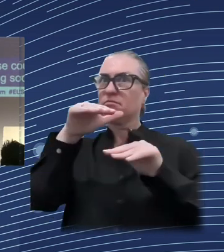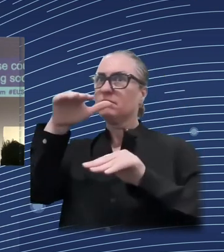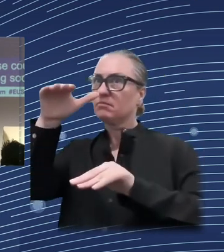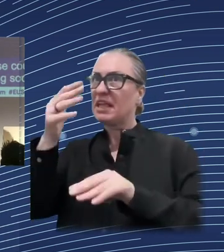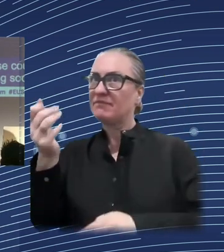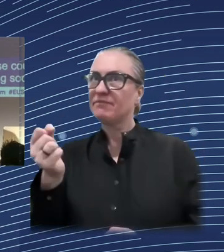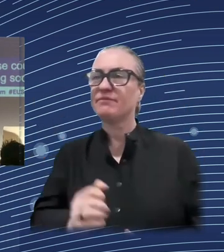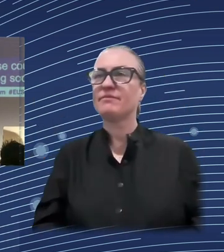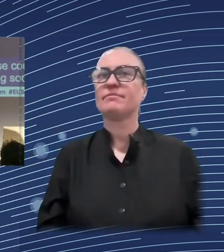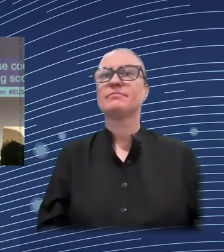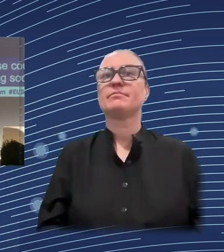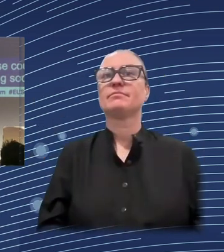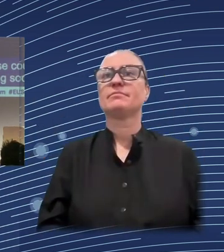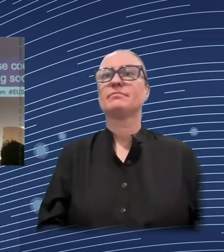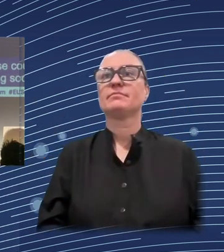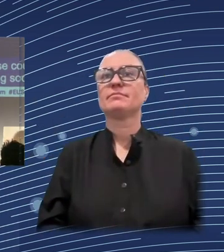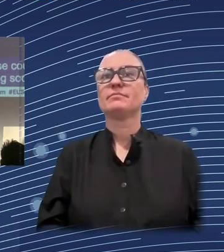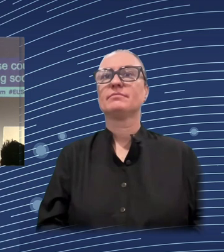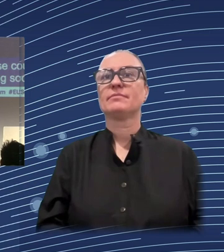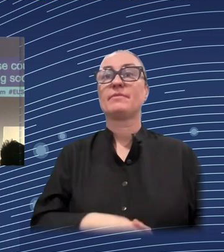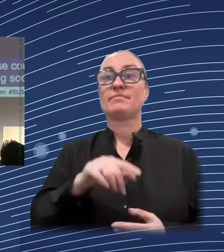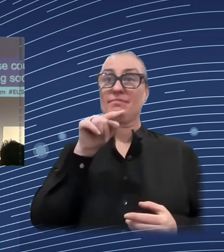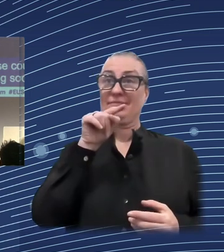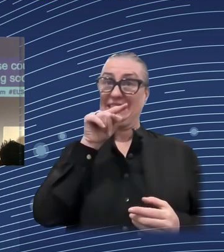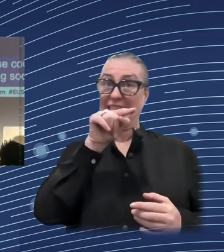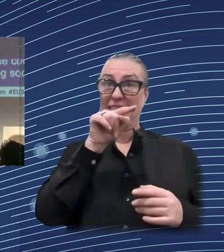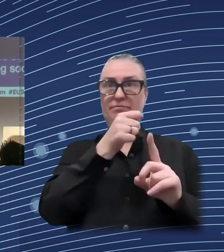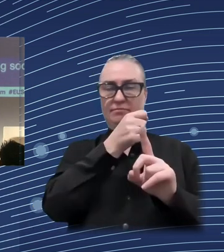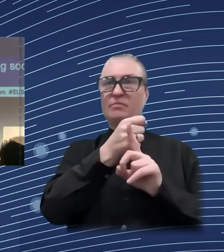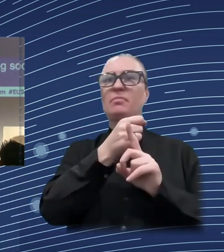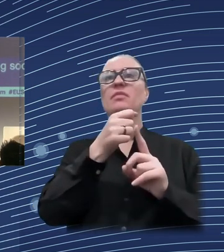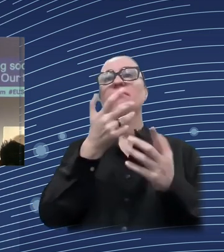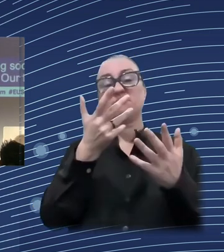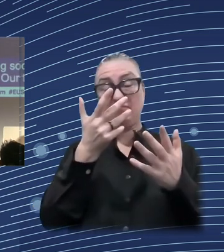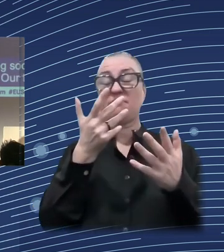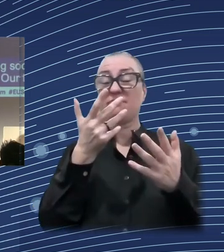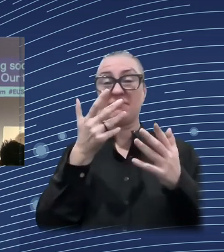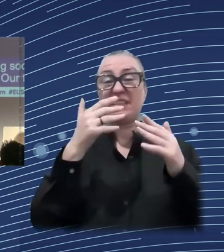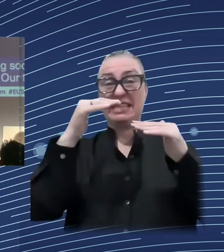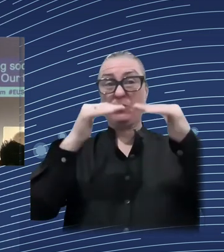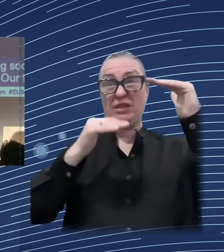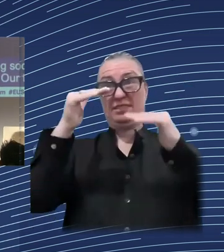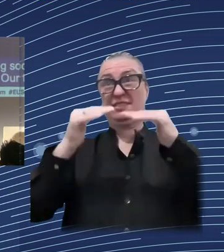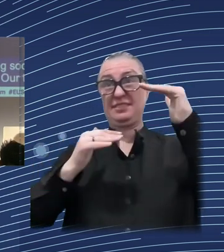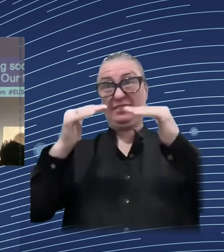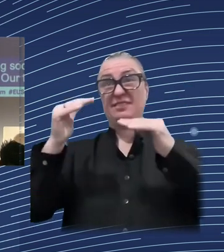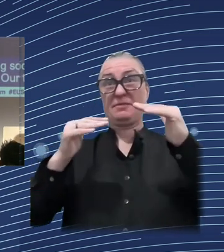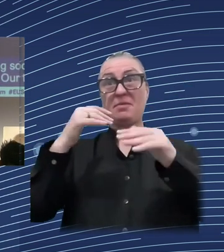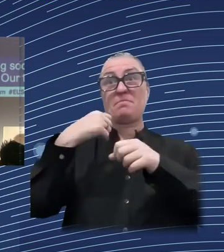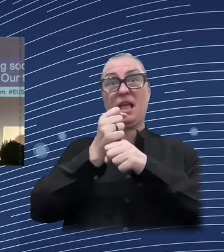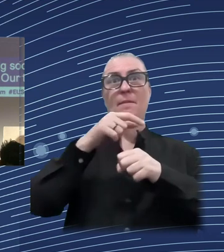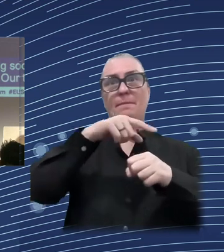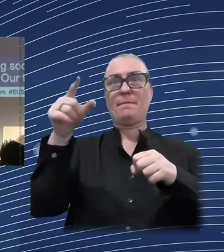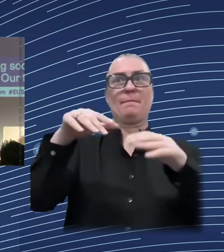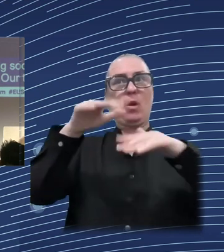So this is kind of good news, right? So our tax and welfare systems are doing what they're supposed to do. They're automatically stabilizing shocks